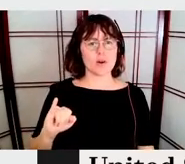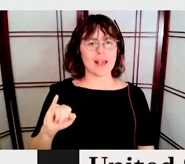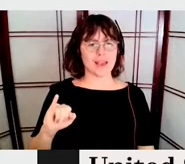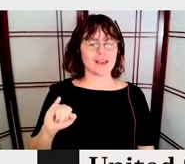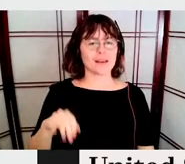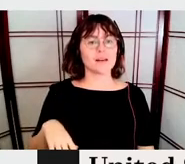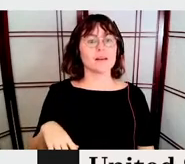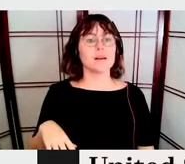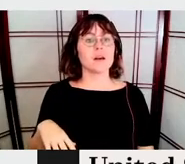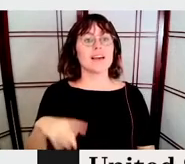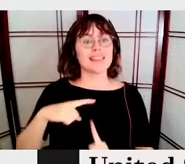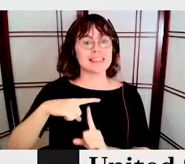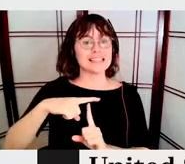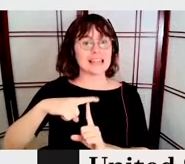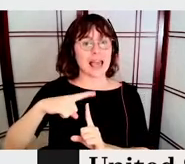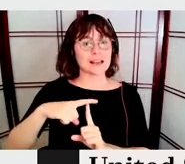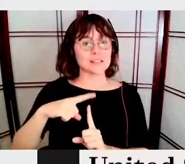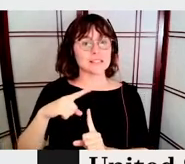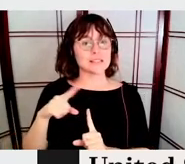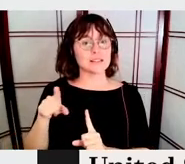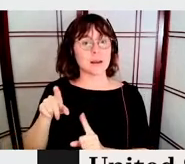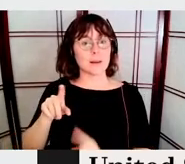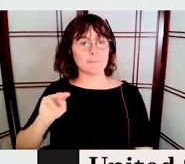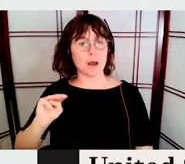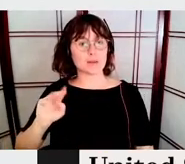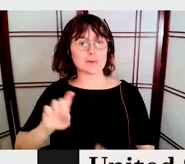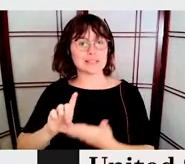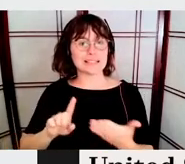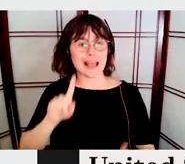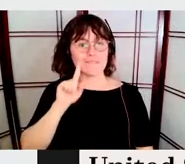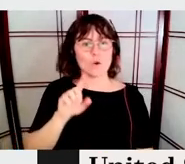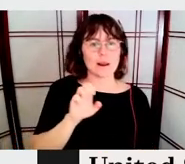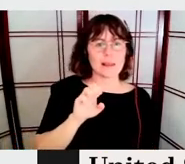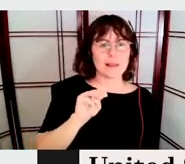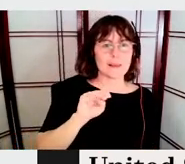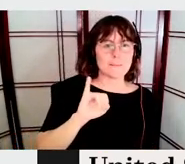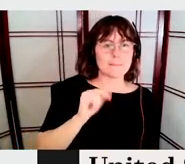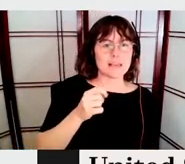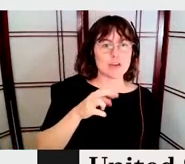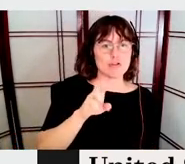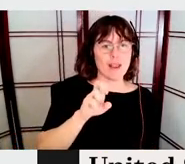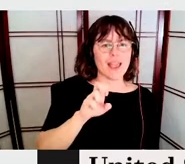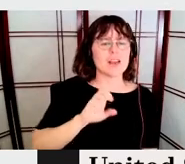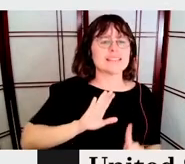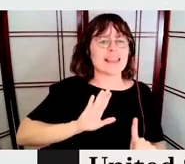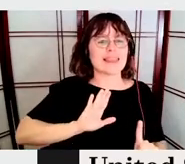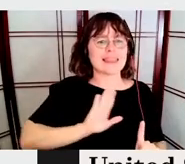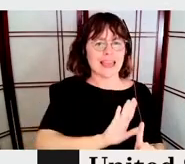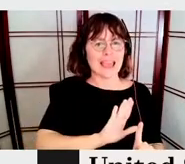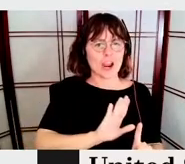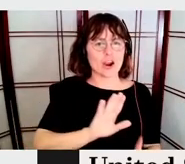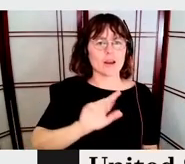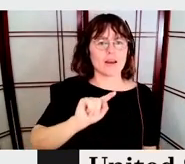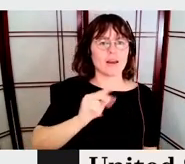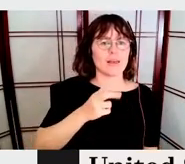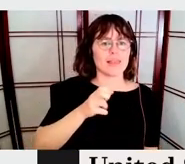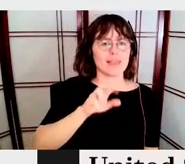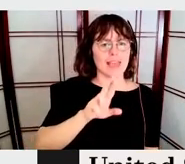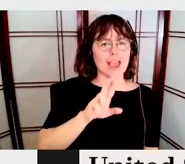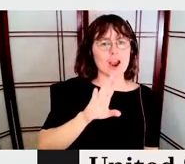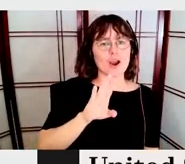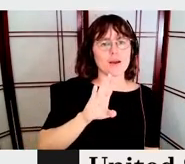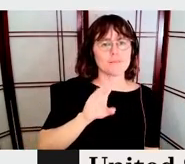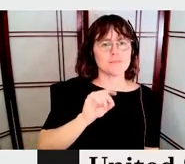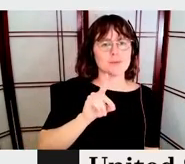is their Bodoni. It's, it's, it's, it's the, the, the, how, how Massimo was, was fun, but just